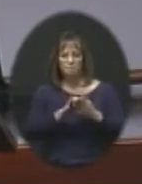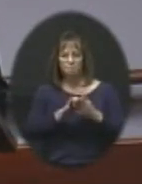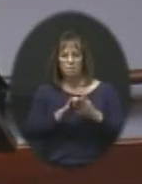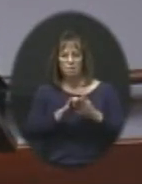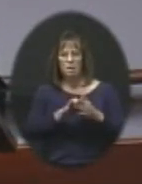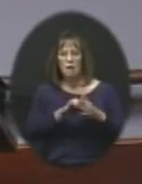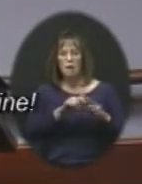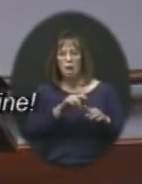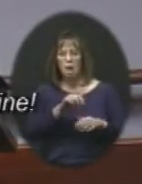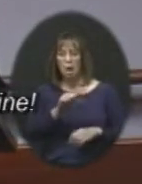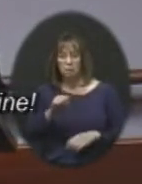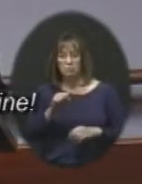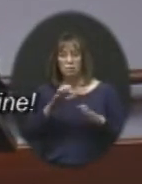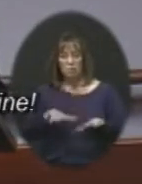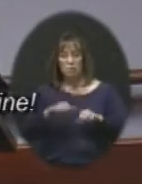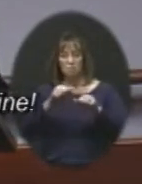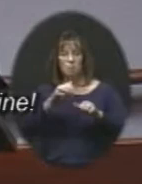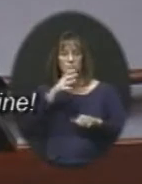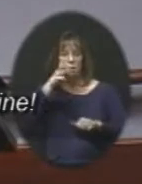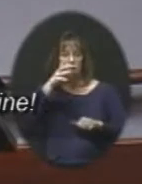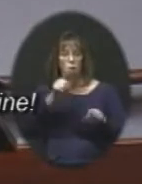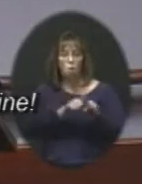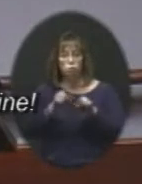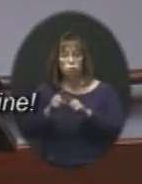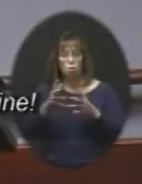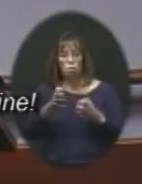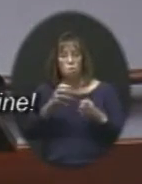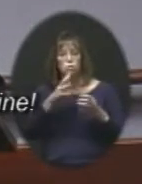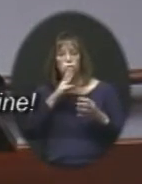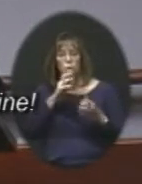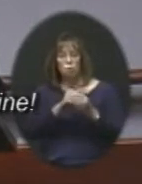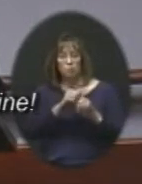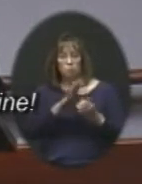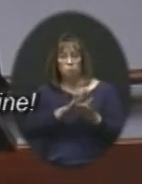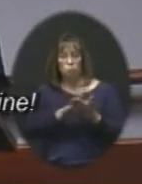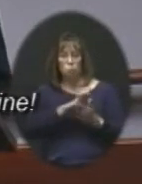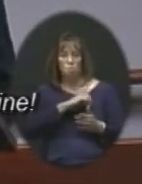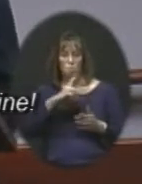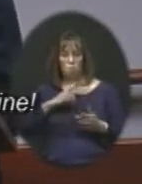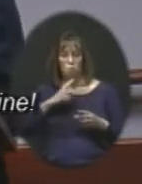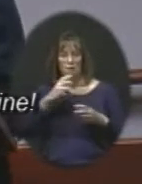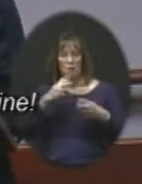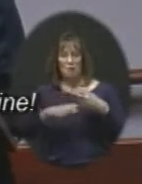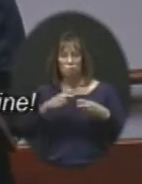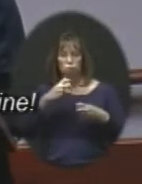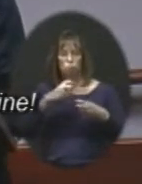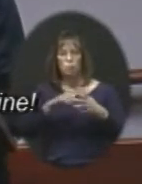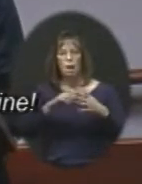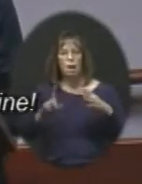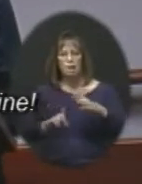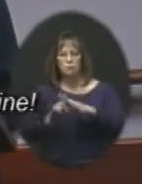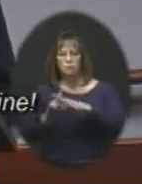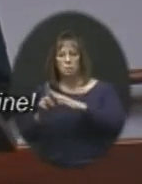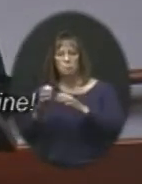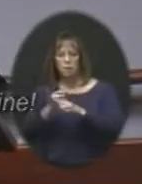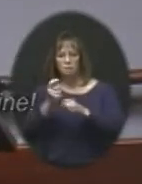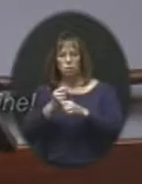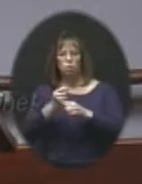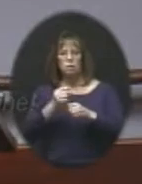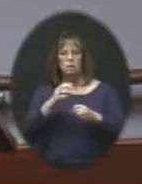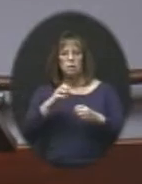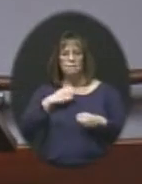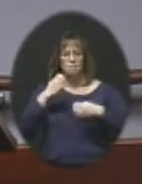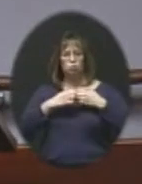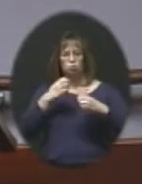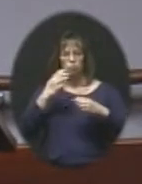As an adoptive parent, I also would like to address the school board in an issue that comes up every year and causes emotional distress to my